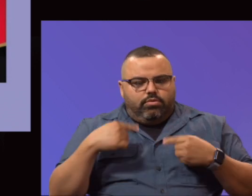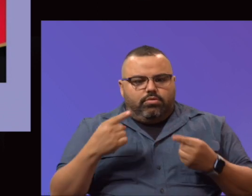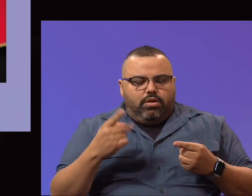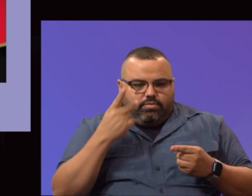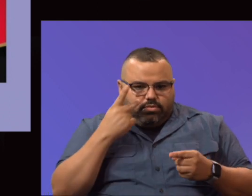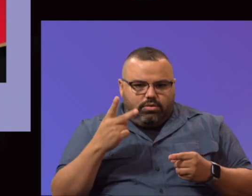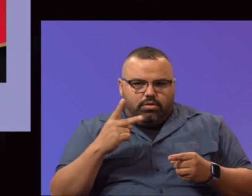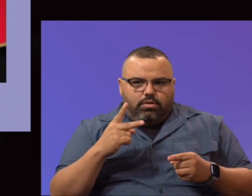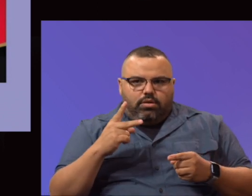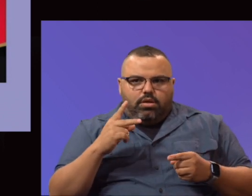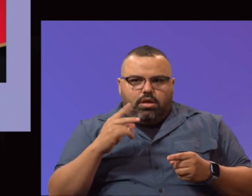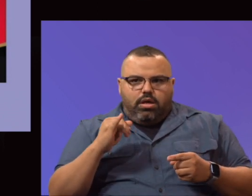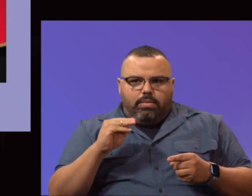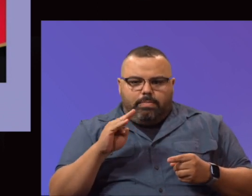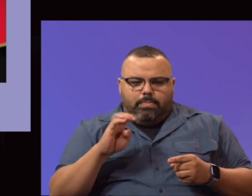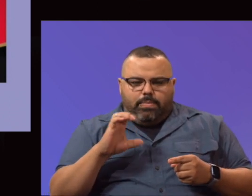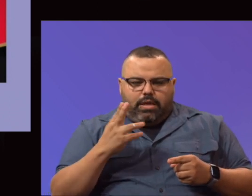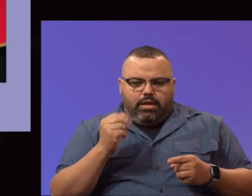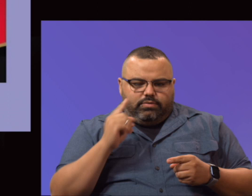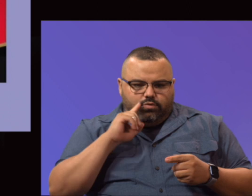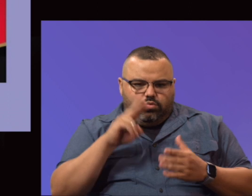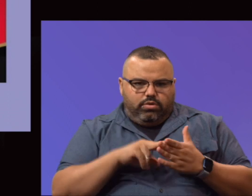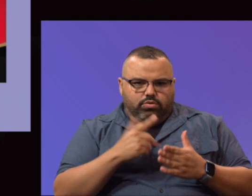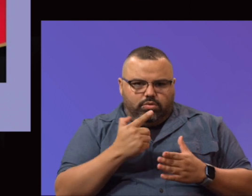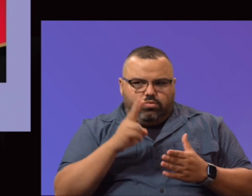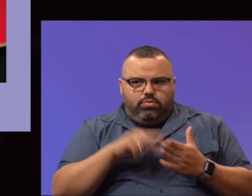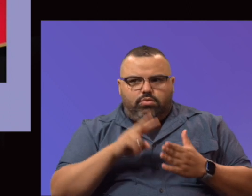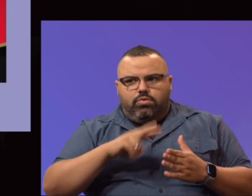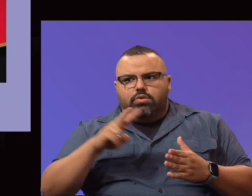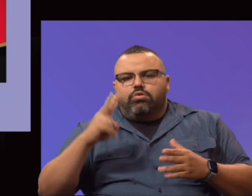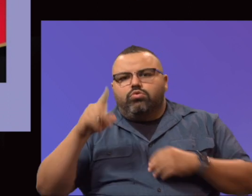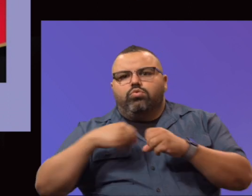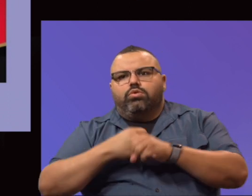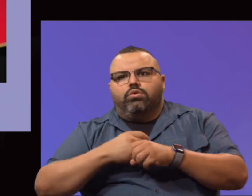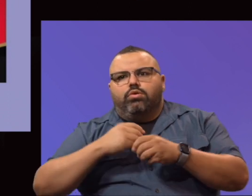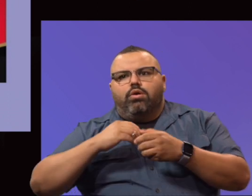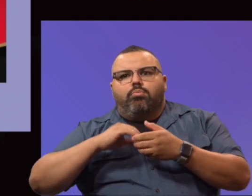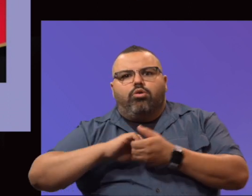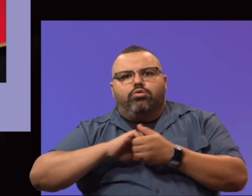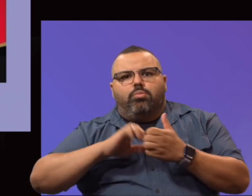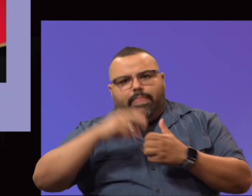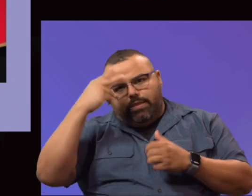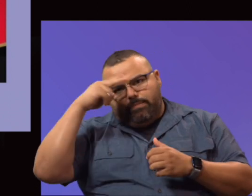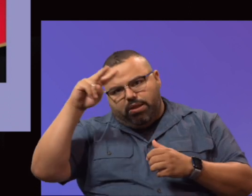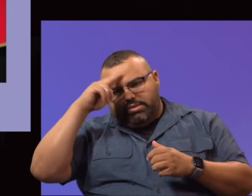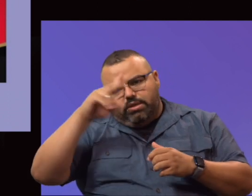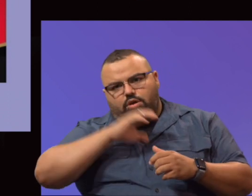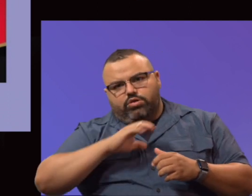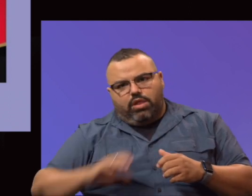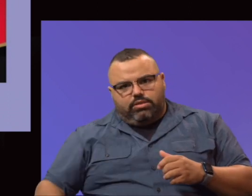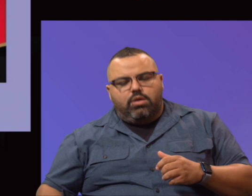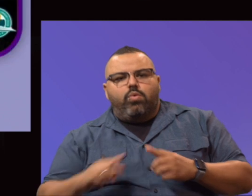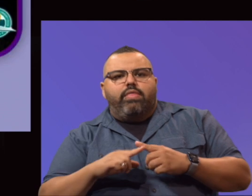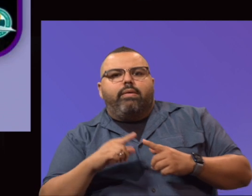Mexican Consulate, and it's for students of Mexican origin. They provided $6,000 for that. The Stay